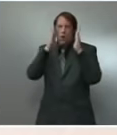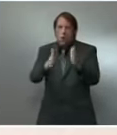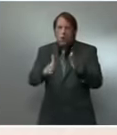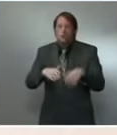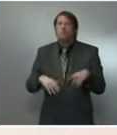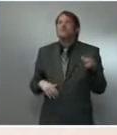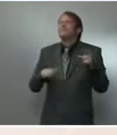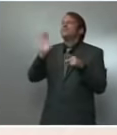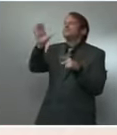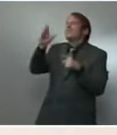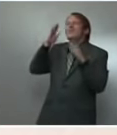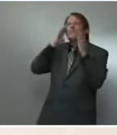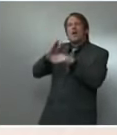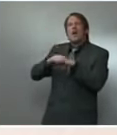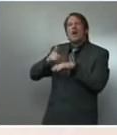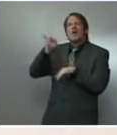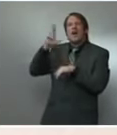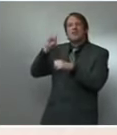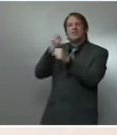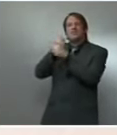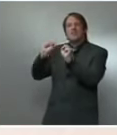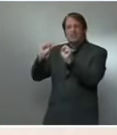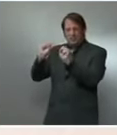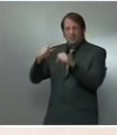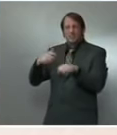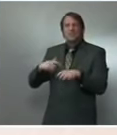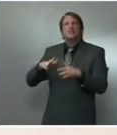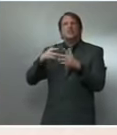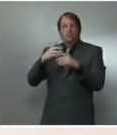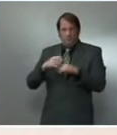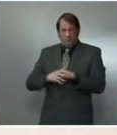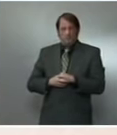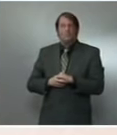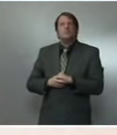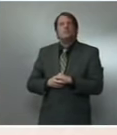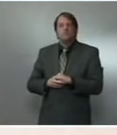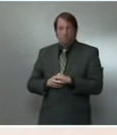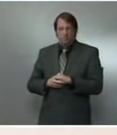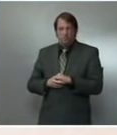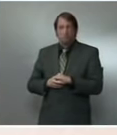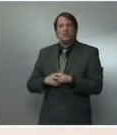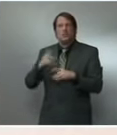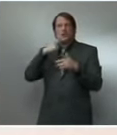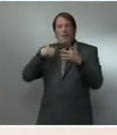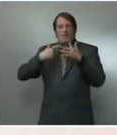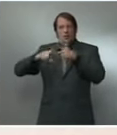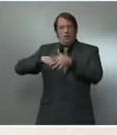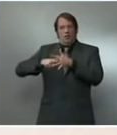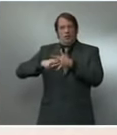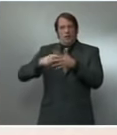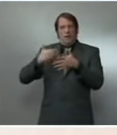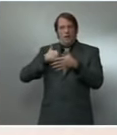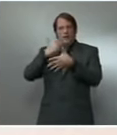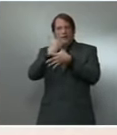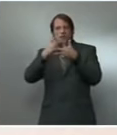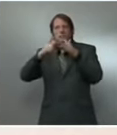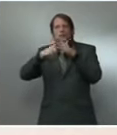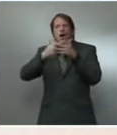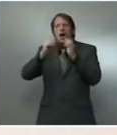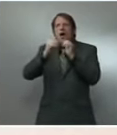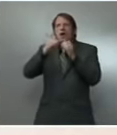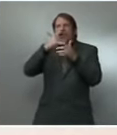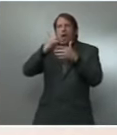used that phrase over and over. So what's next? Give us some preview of what other executive actions you guys are considering, because